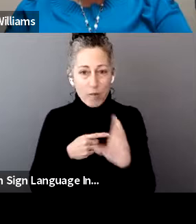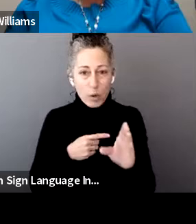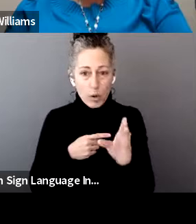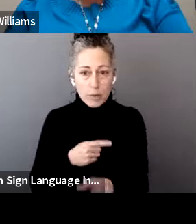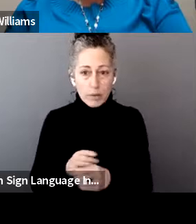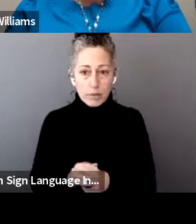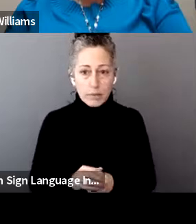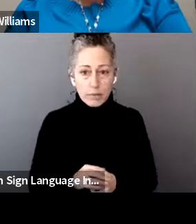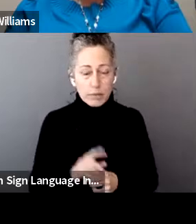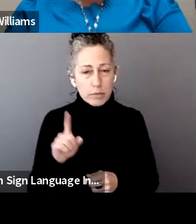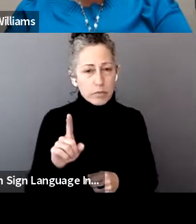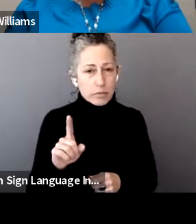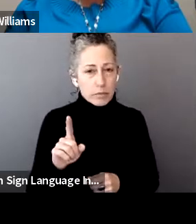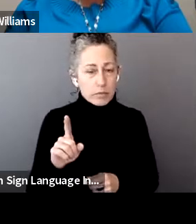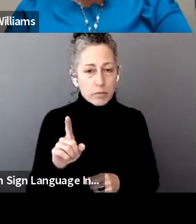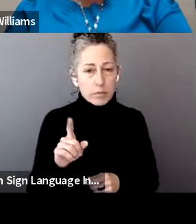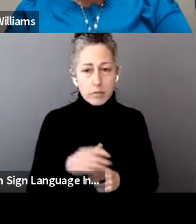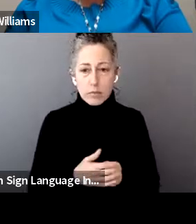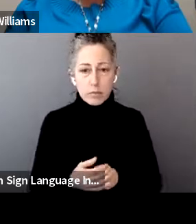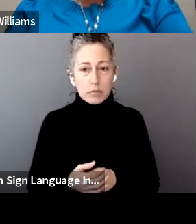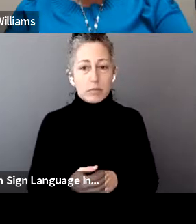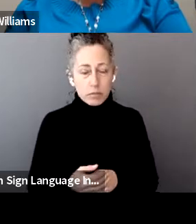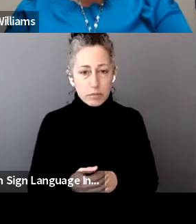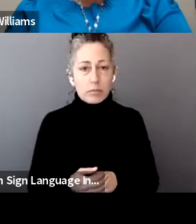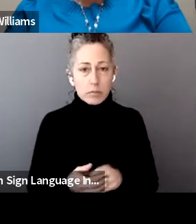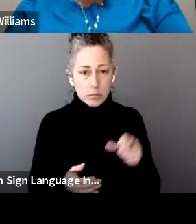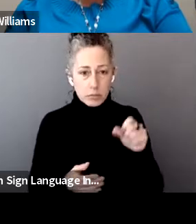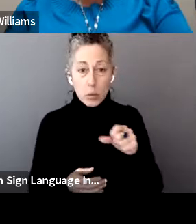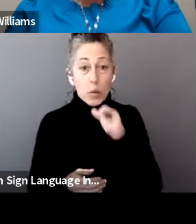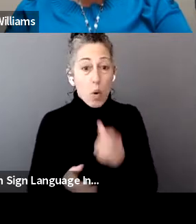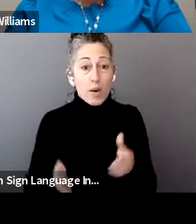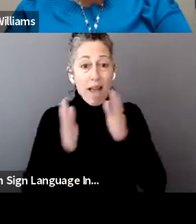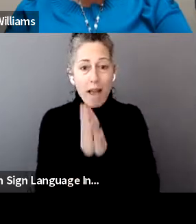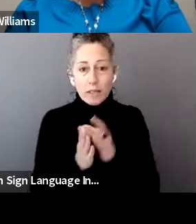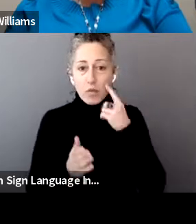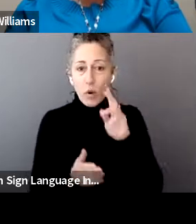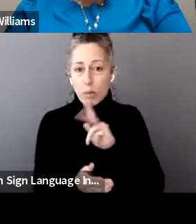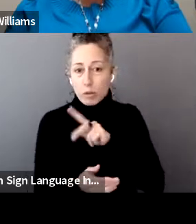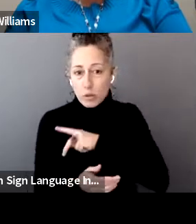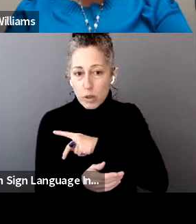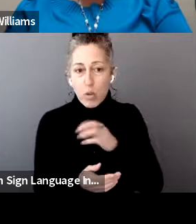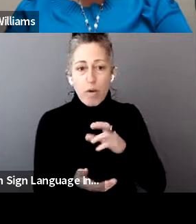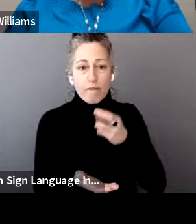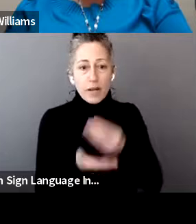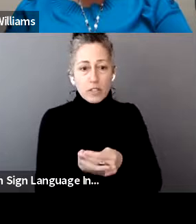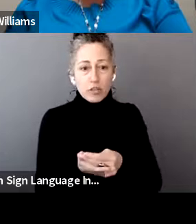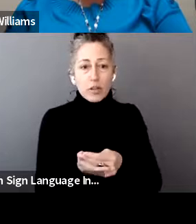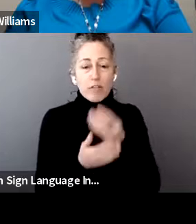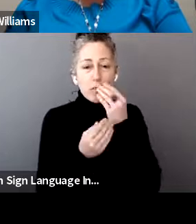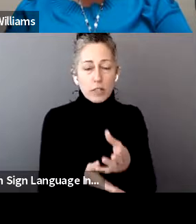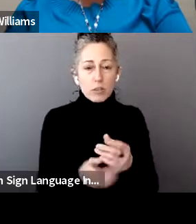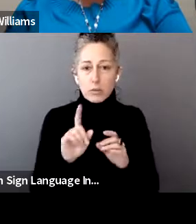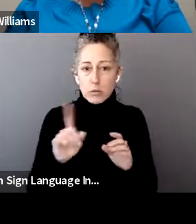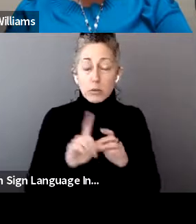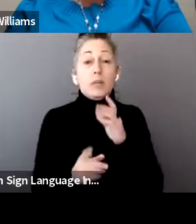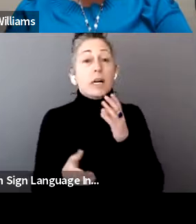We will not call you, text you, or email you and ask for personal or financial information. For personal or